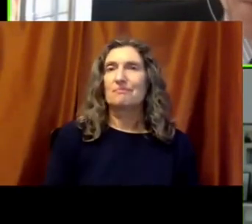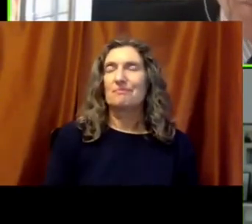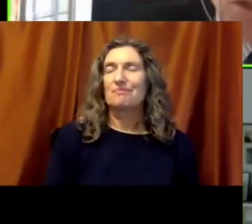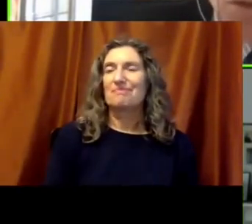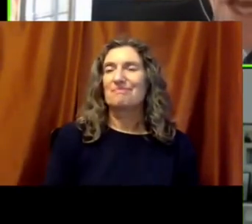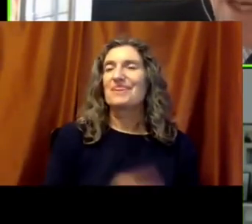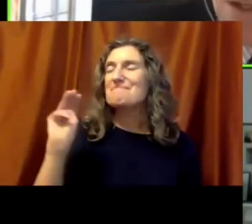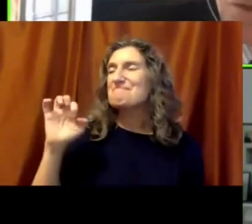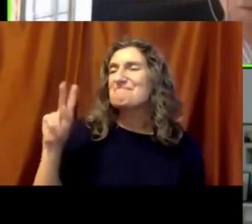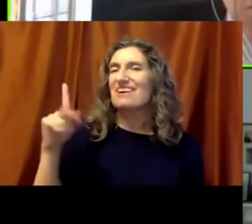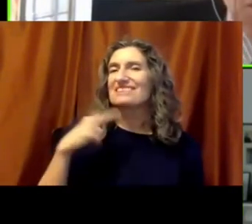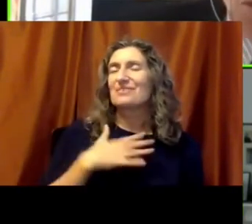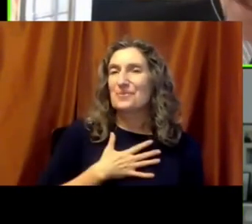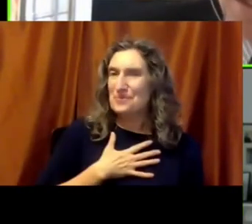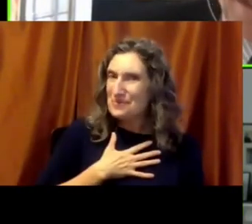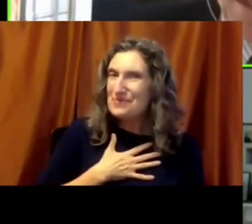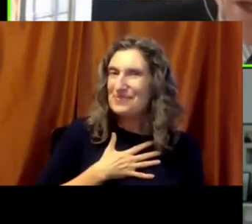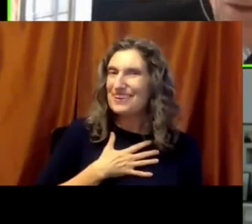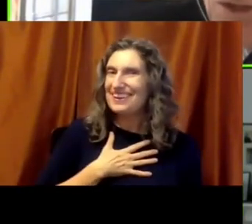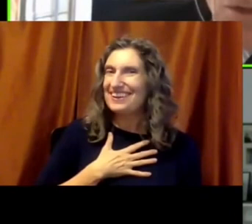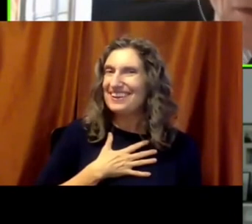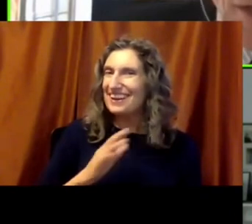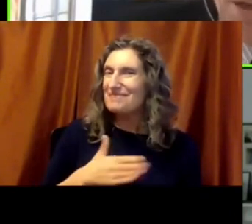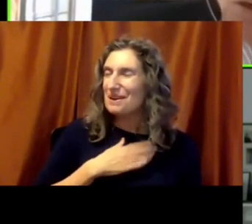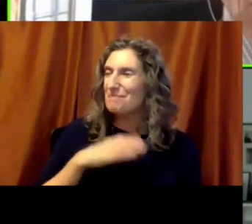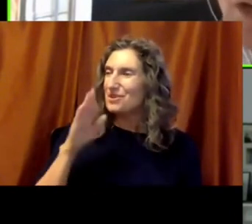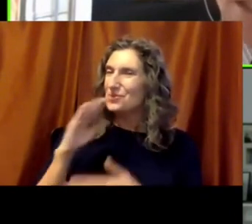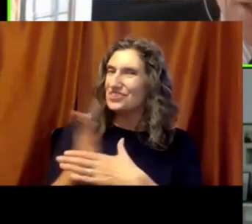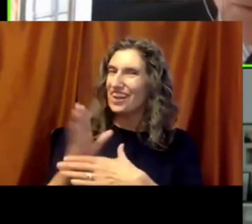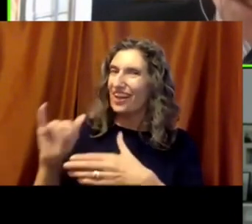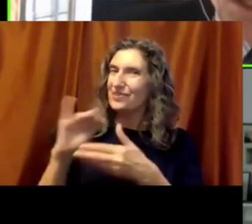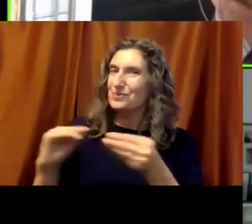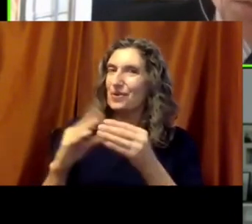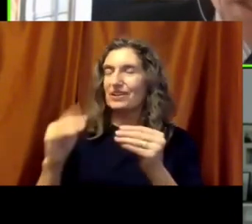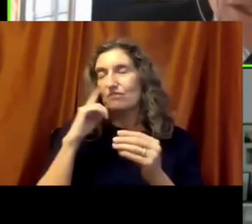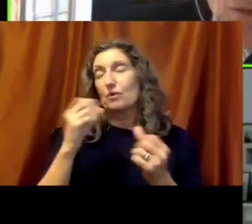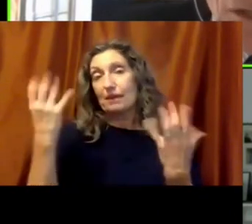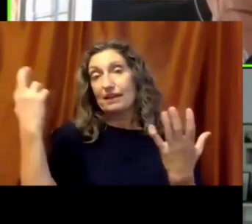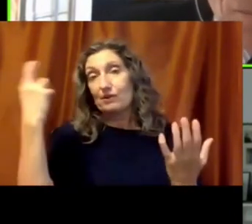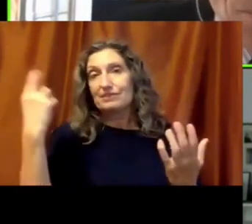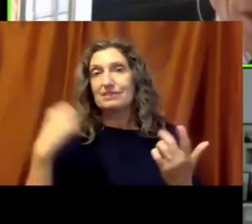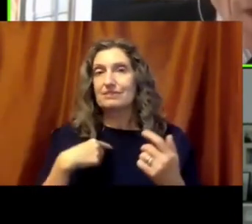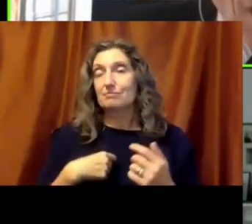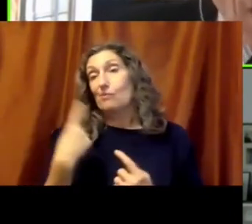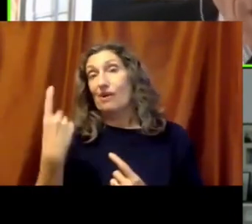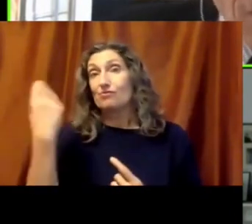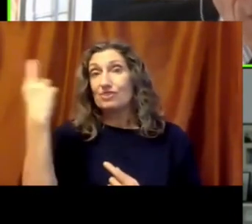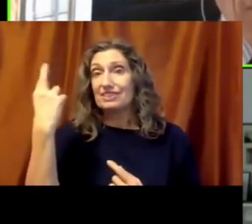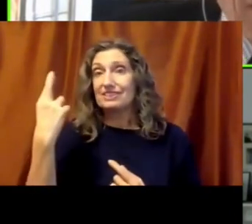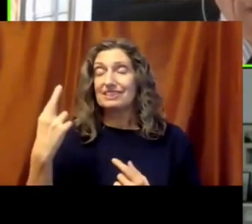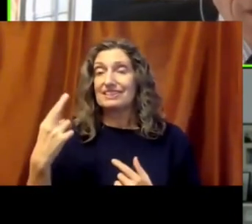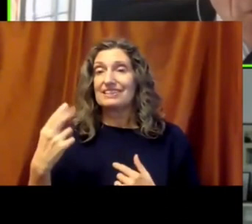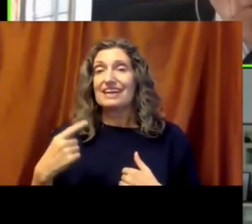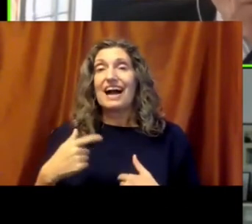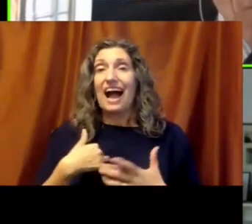I'm so glad you told us that whole story for all kinds of reasons, but here's one of them. I